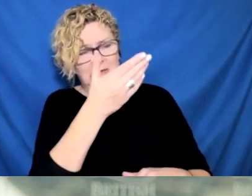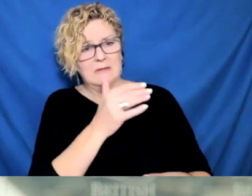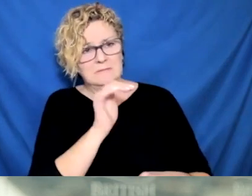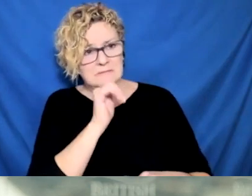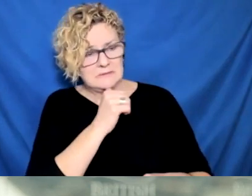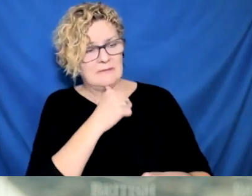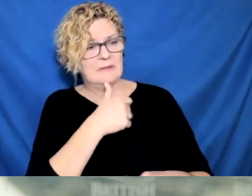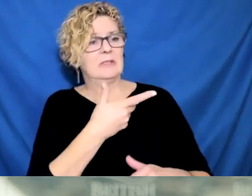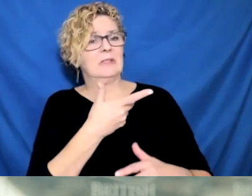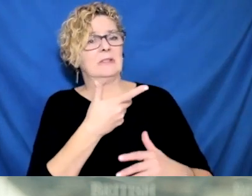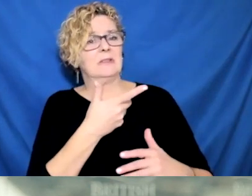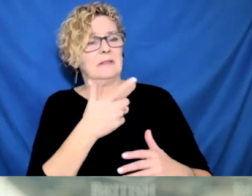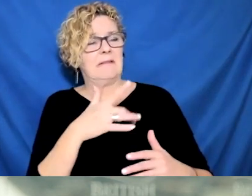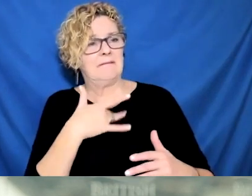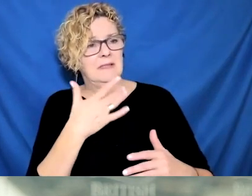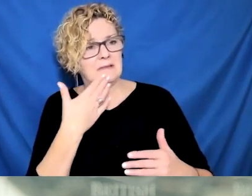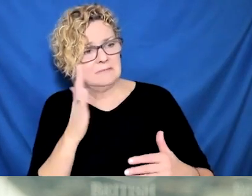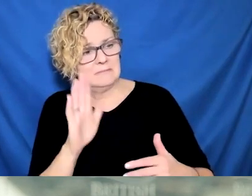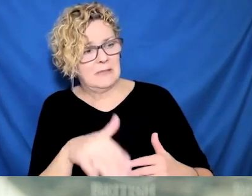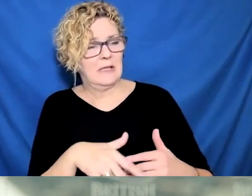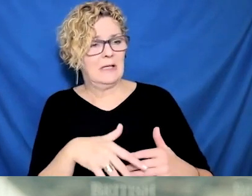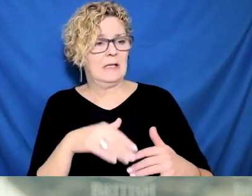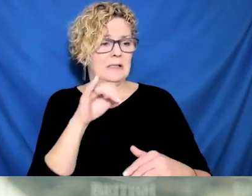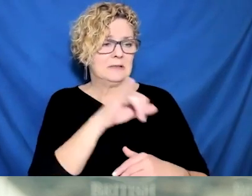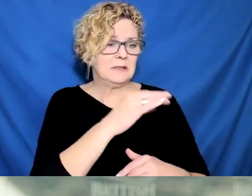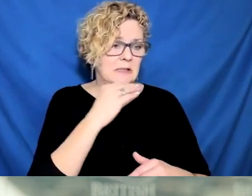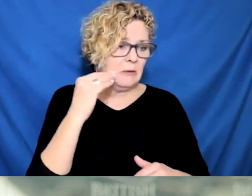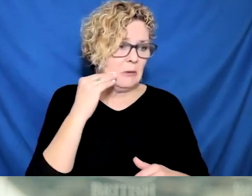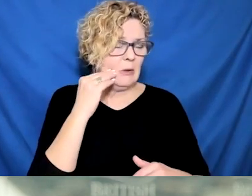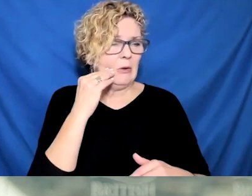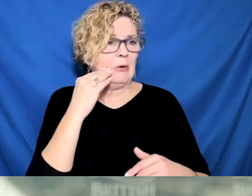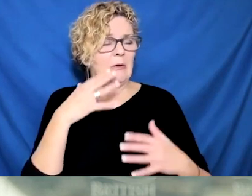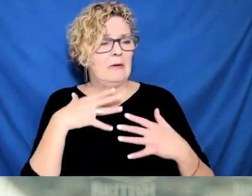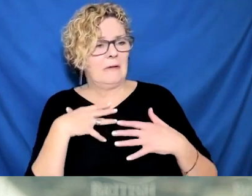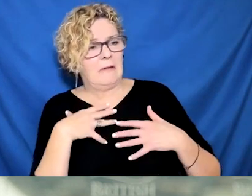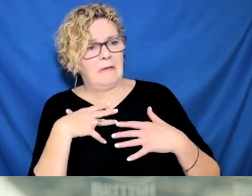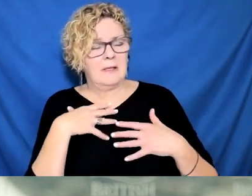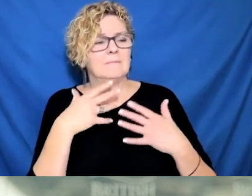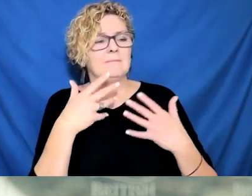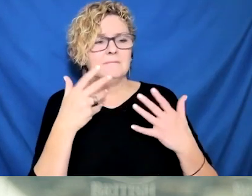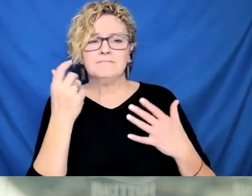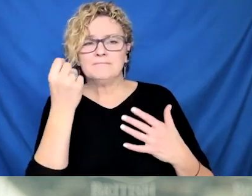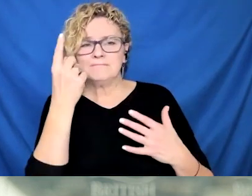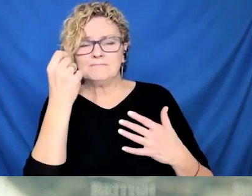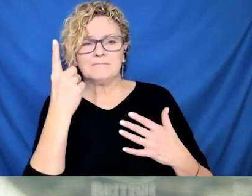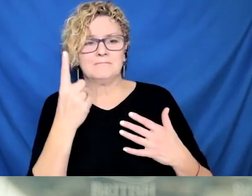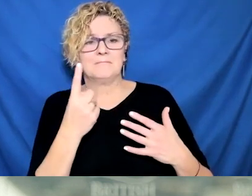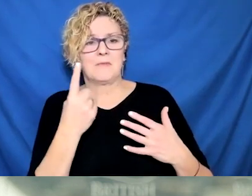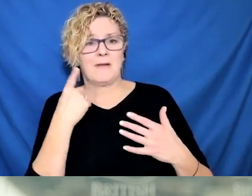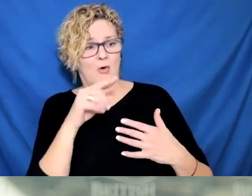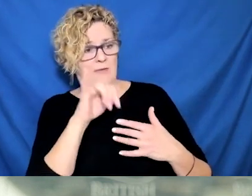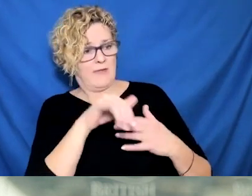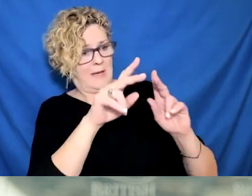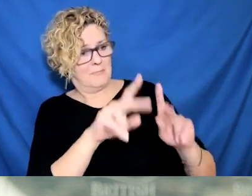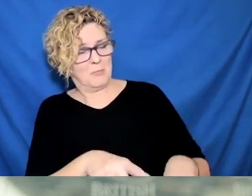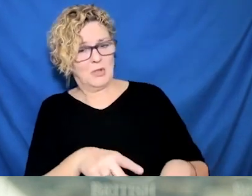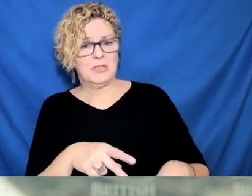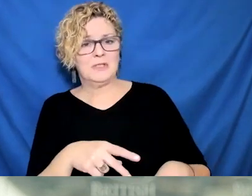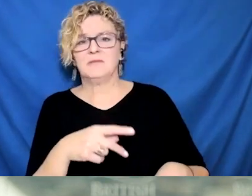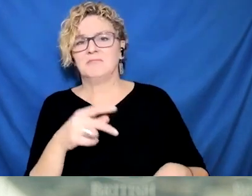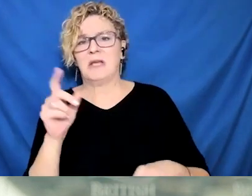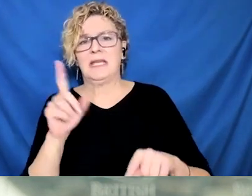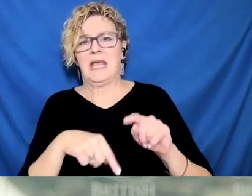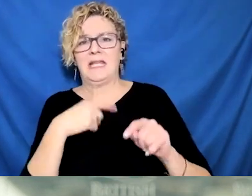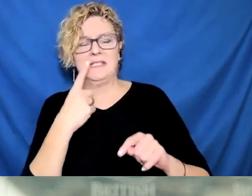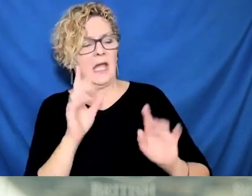massive number of vaccinations every week, and booster dose vaccinations, such that 85 percent of people in the most vulnerable